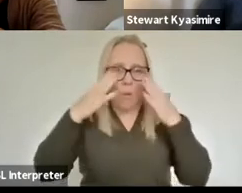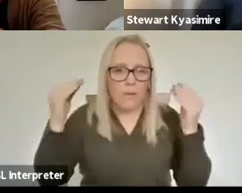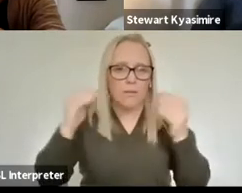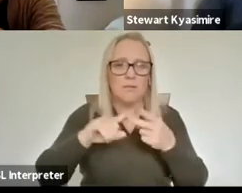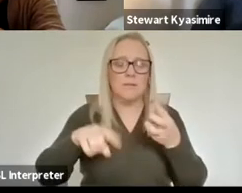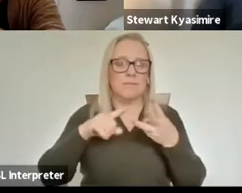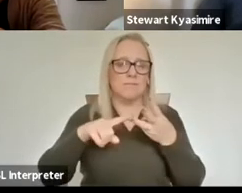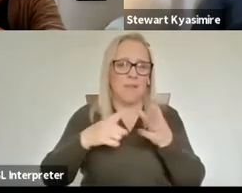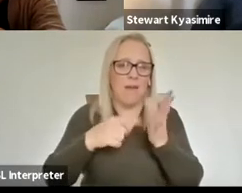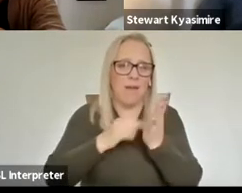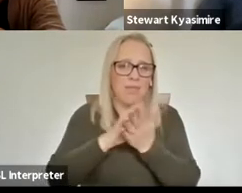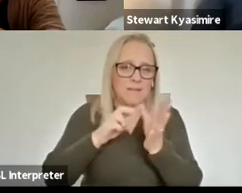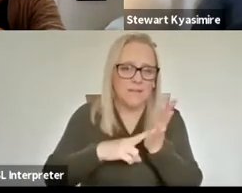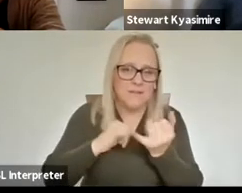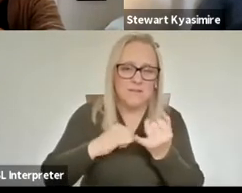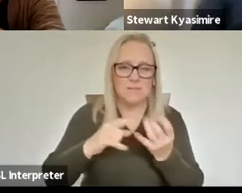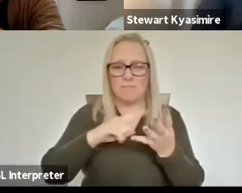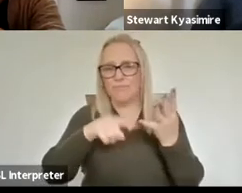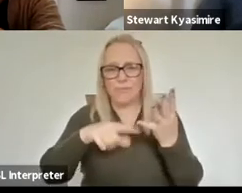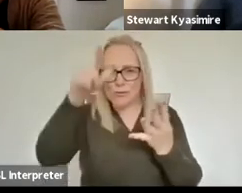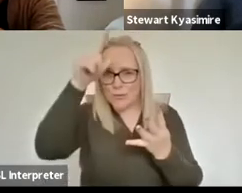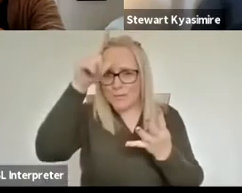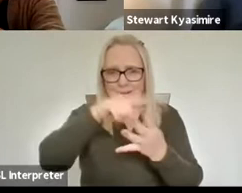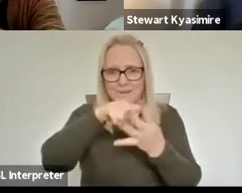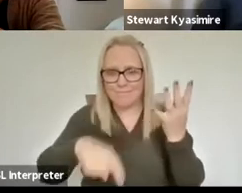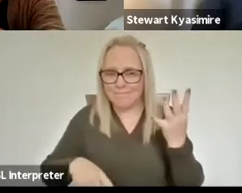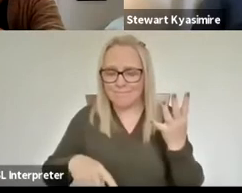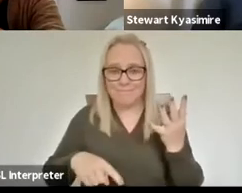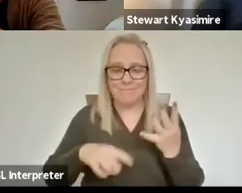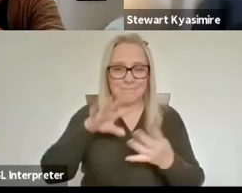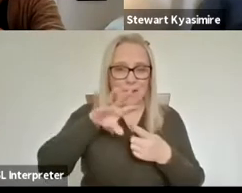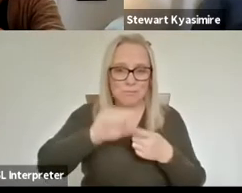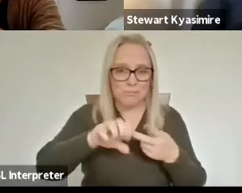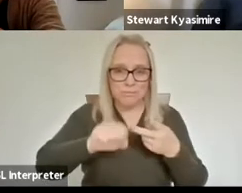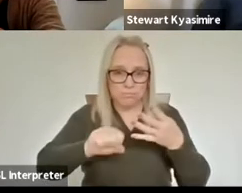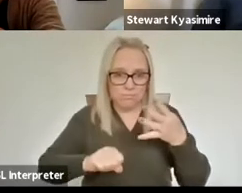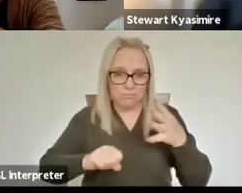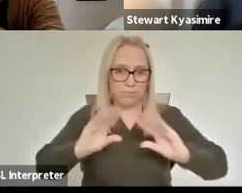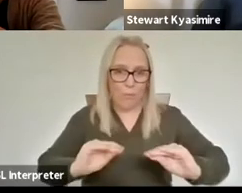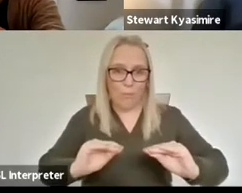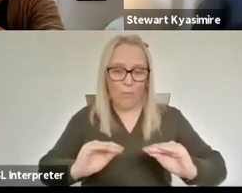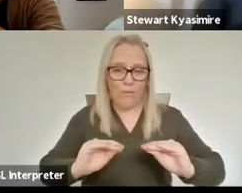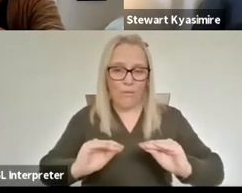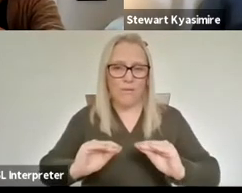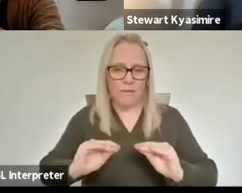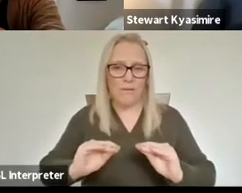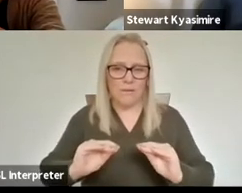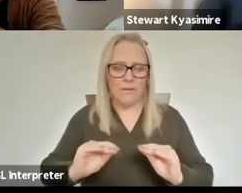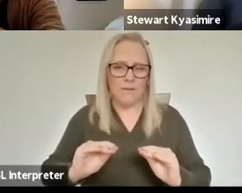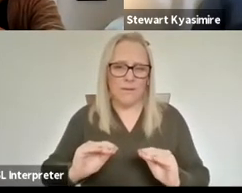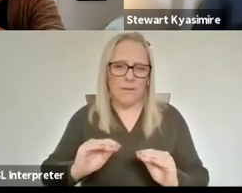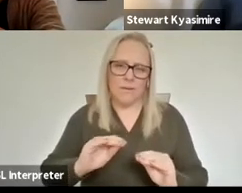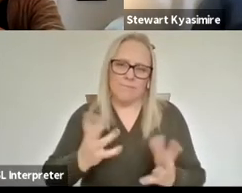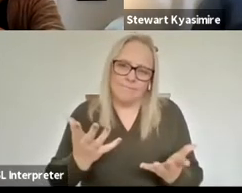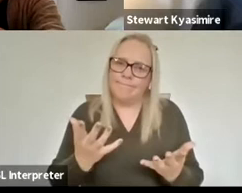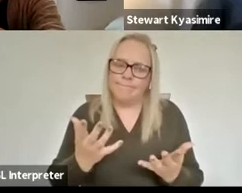a production one in Germany um but very quickly I think everybody involved because I'm working in dance so